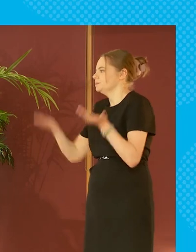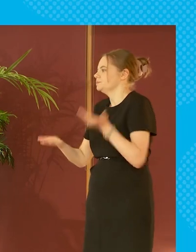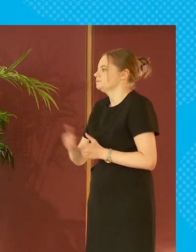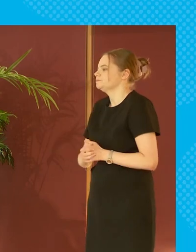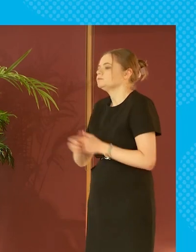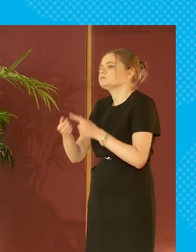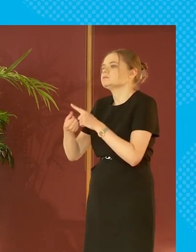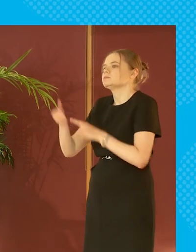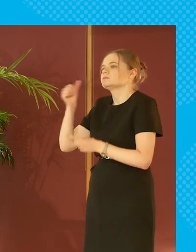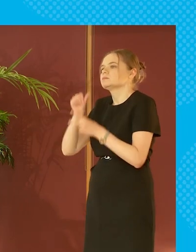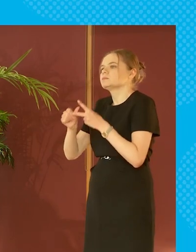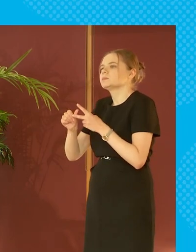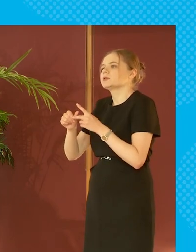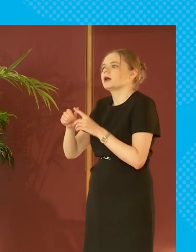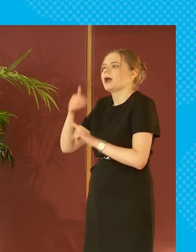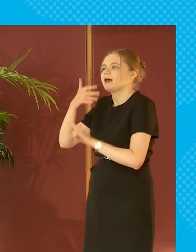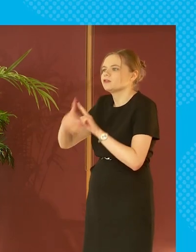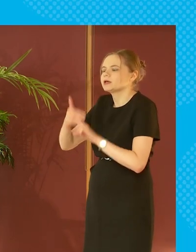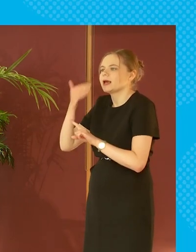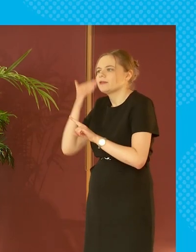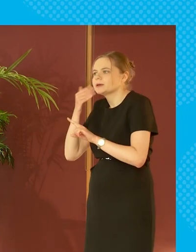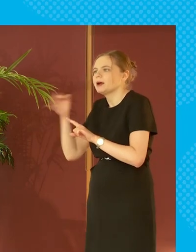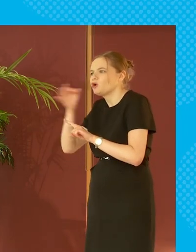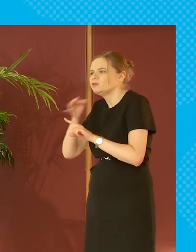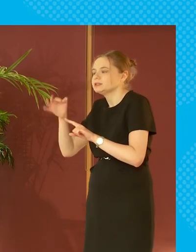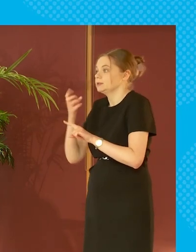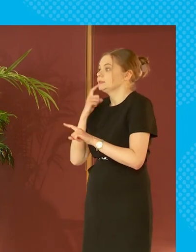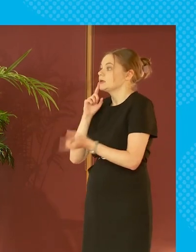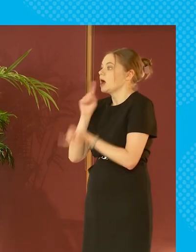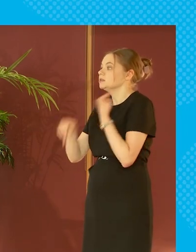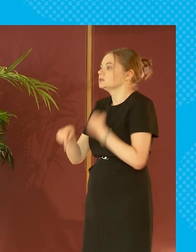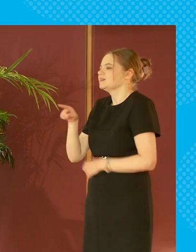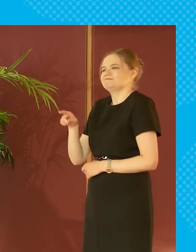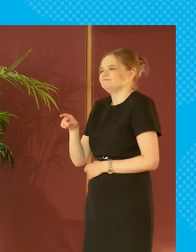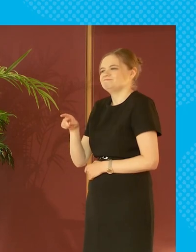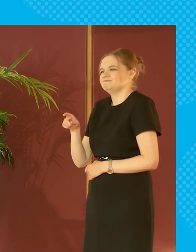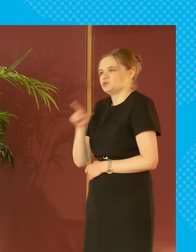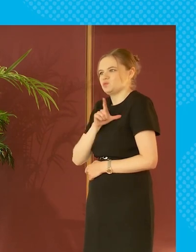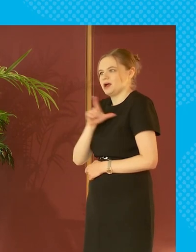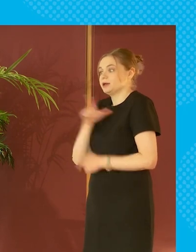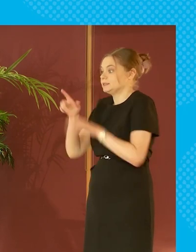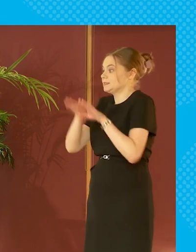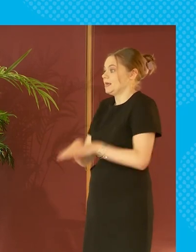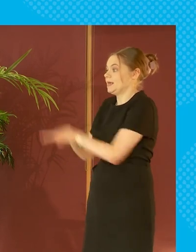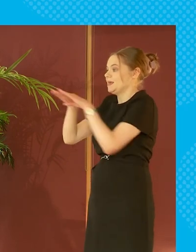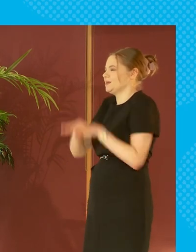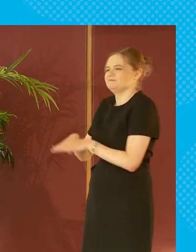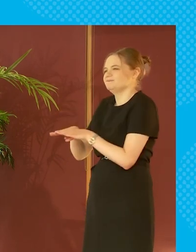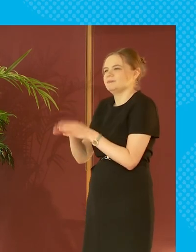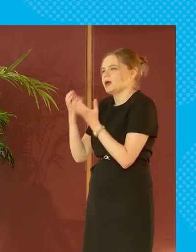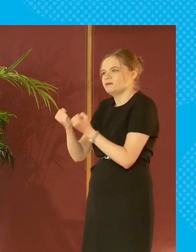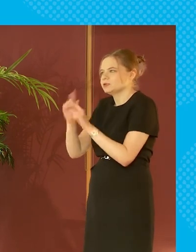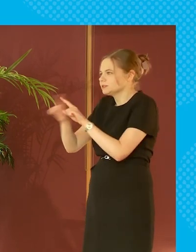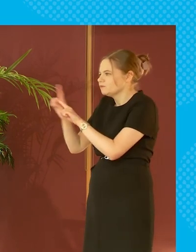to the ethnic minority question that's not a simple one to answer because ethnic minorities are not a homogenous group you know so it's